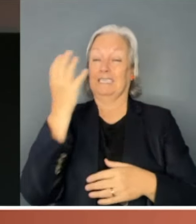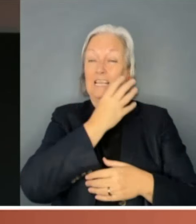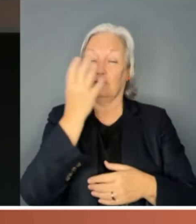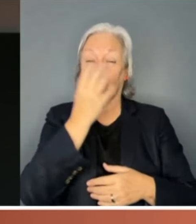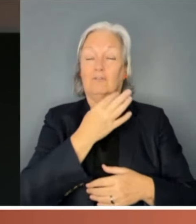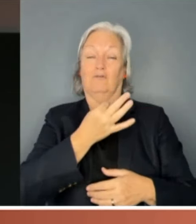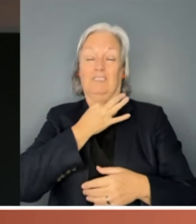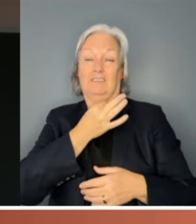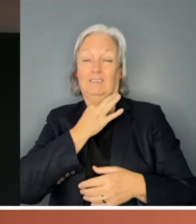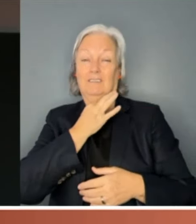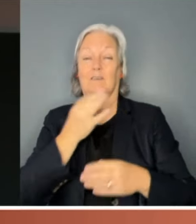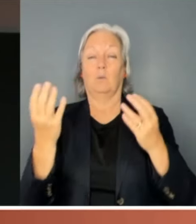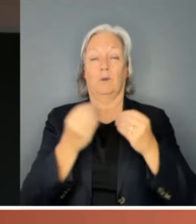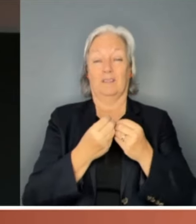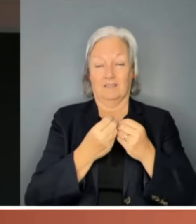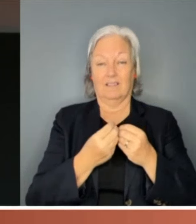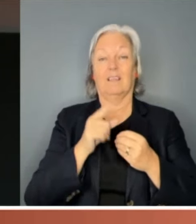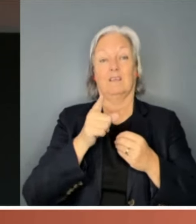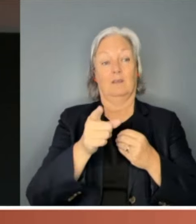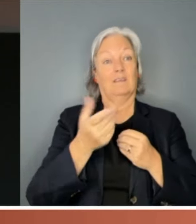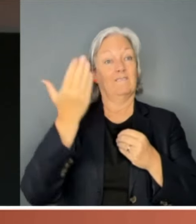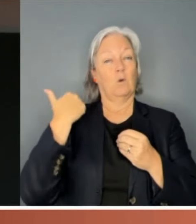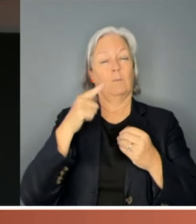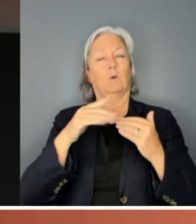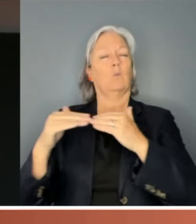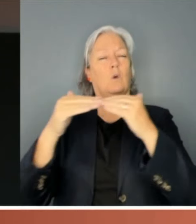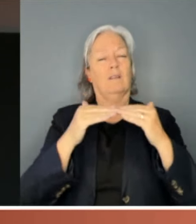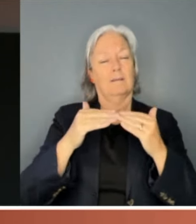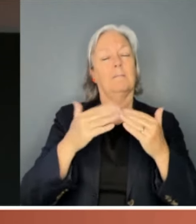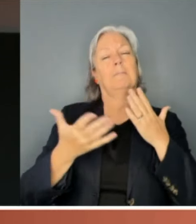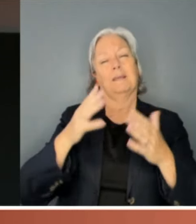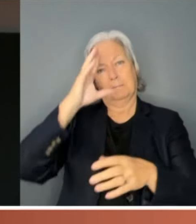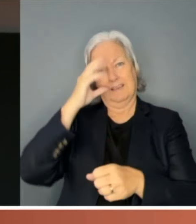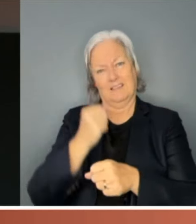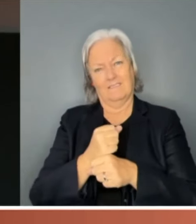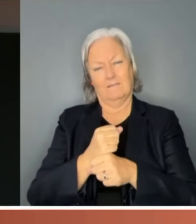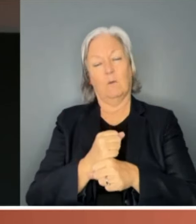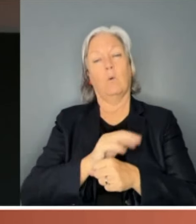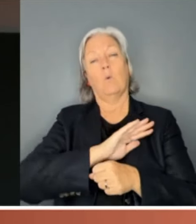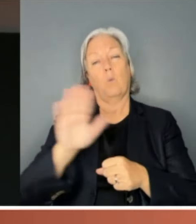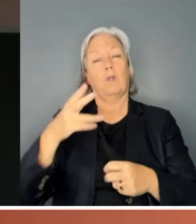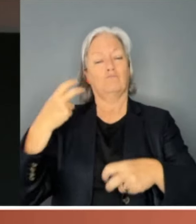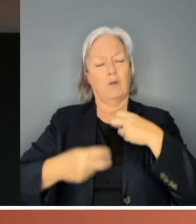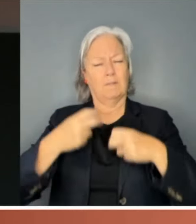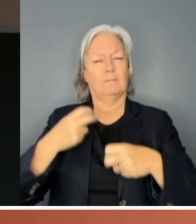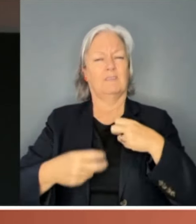achievement of formal equality will encourage the belief that all problems are thereby solved.